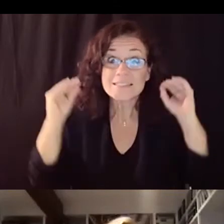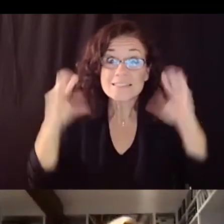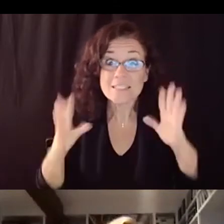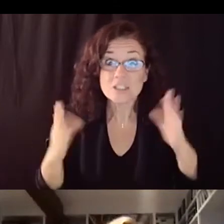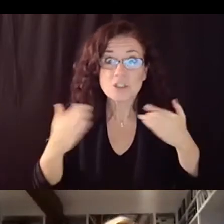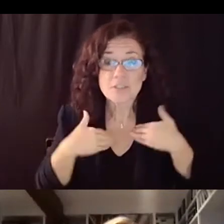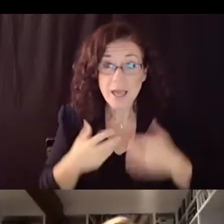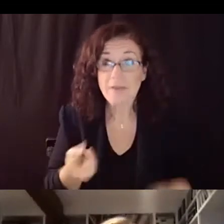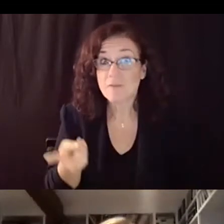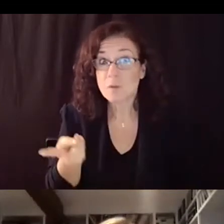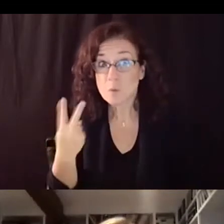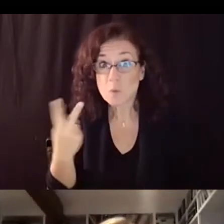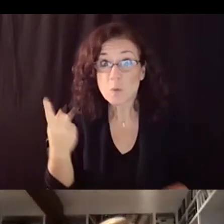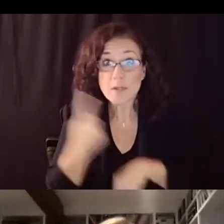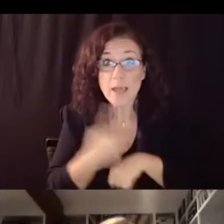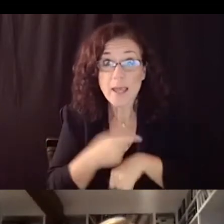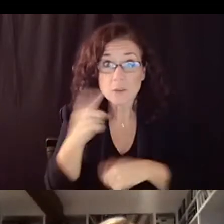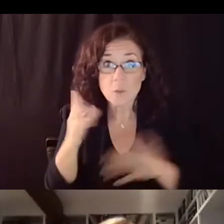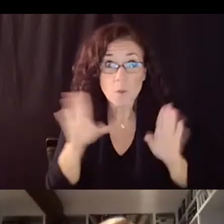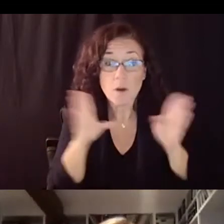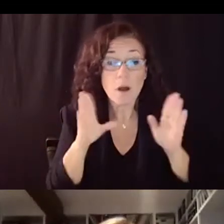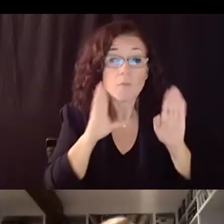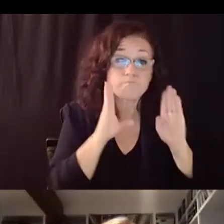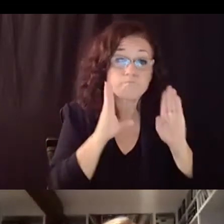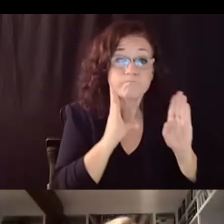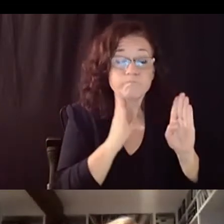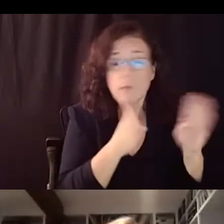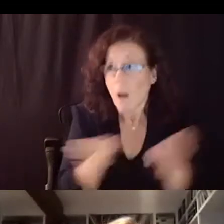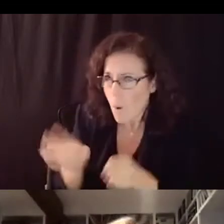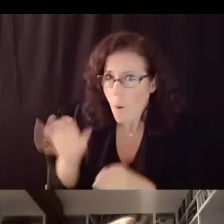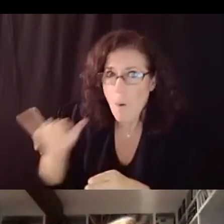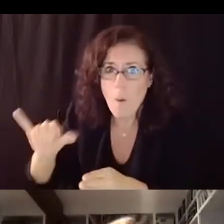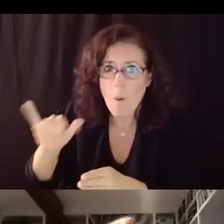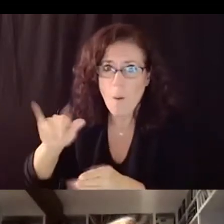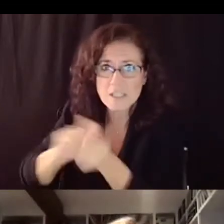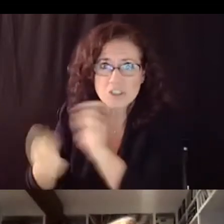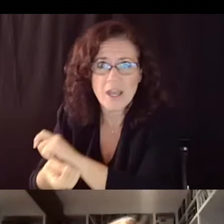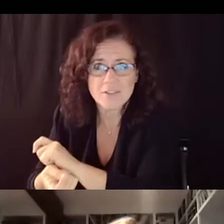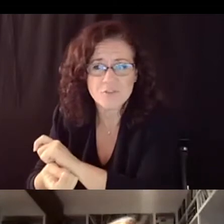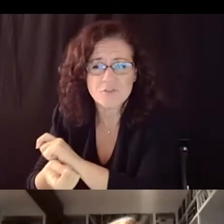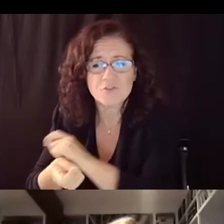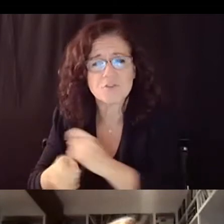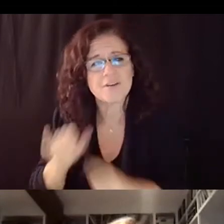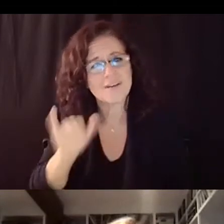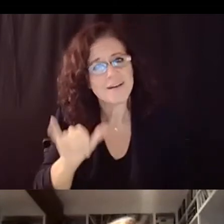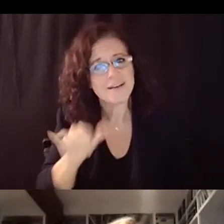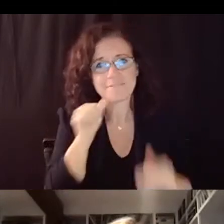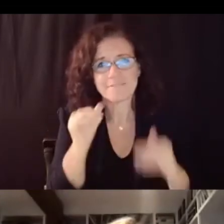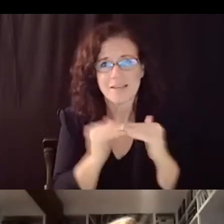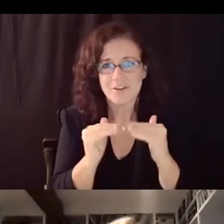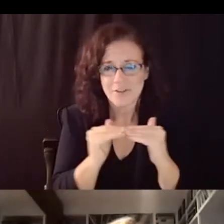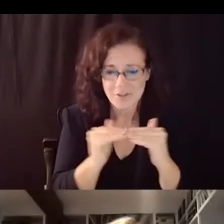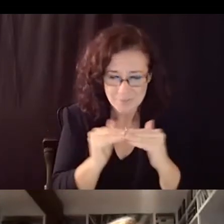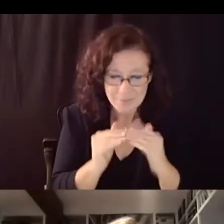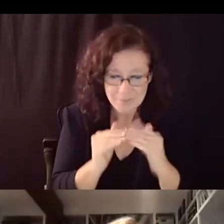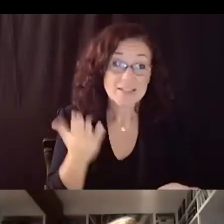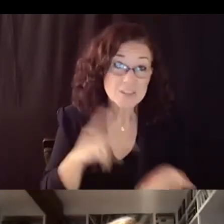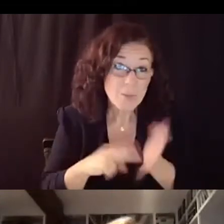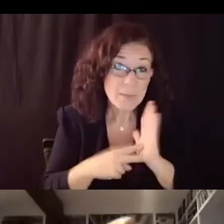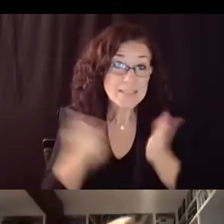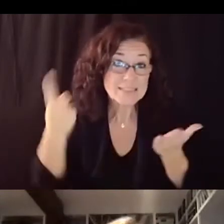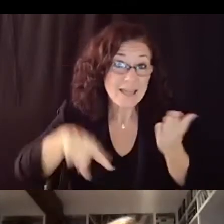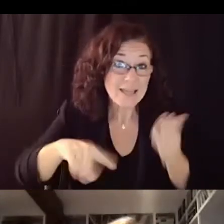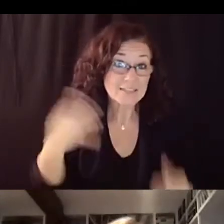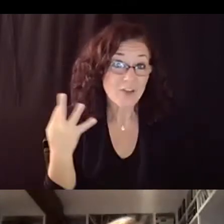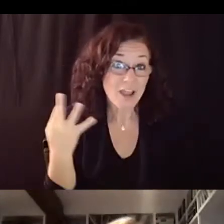swerve and adjust and basically next friday not this friday the week after next friday is the